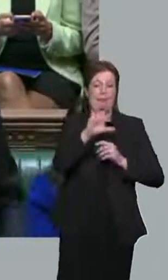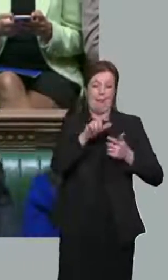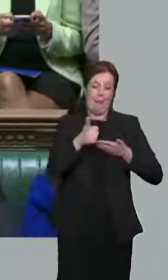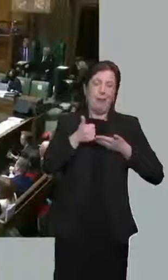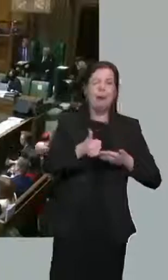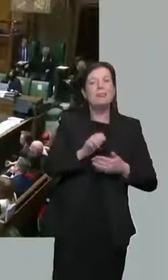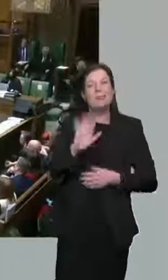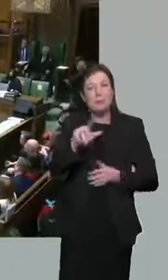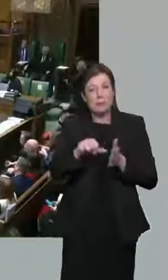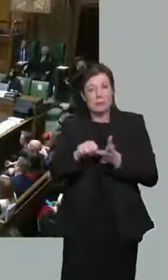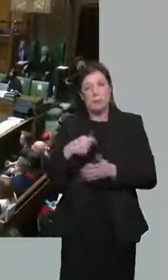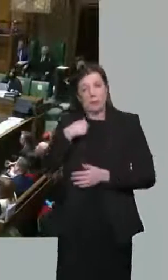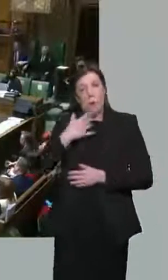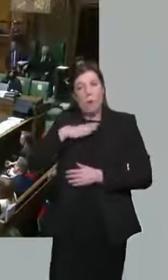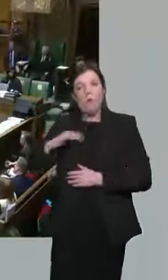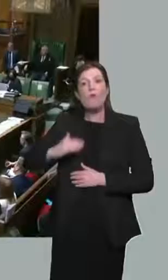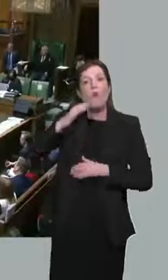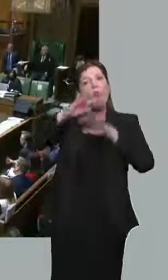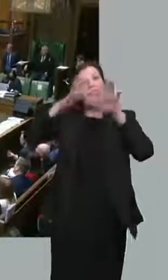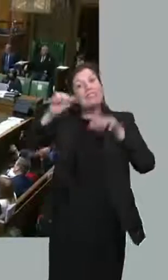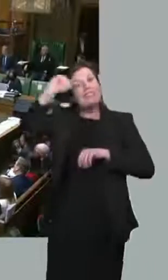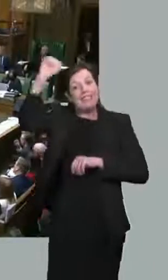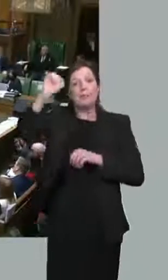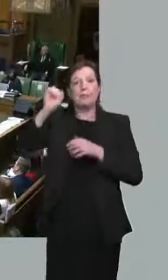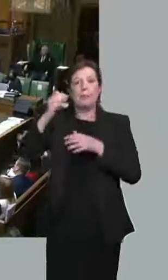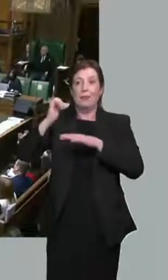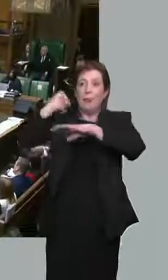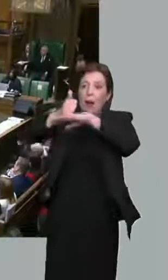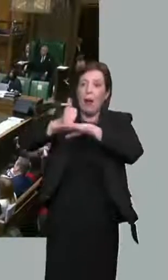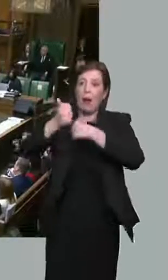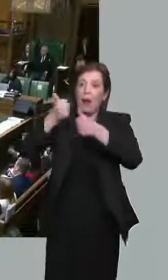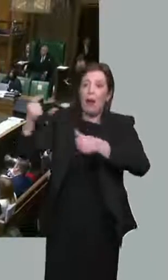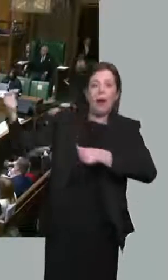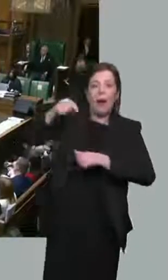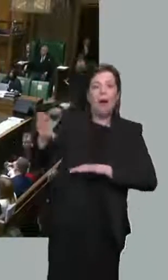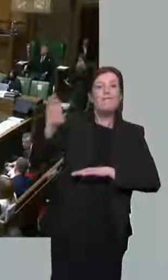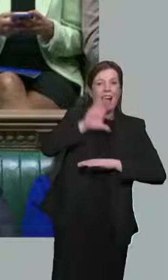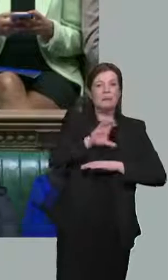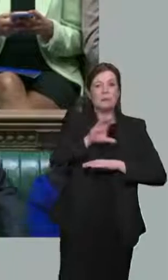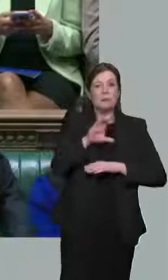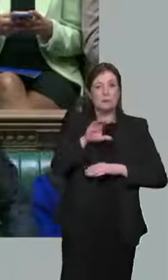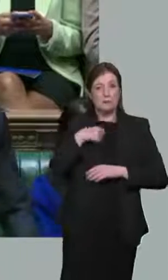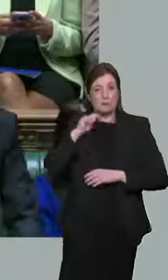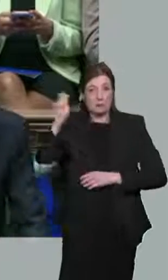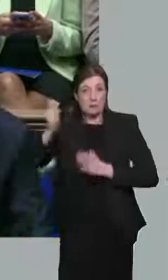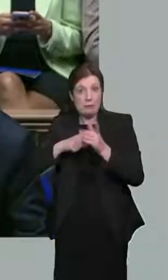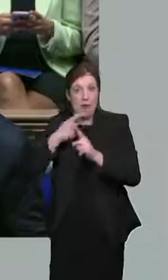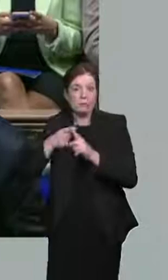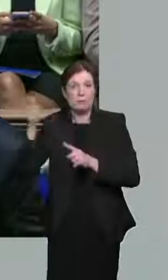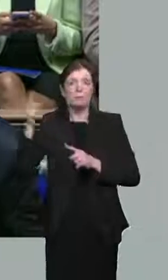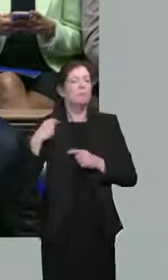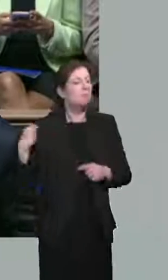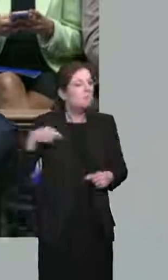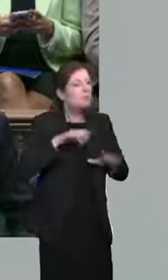in the North Sea, we want more domestic energy, want more jobs for the UK, and a windfall tax would put that off, which is why the